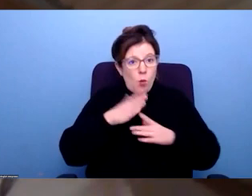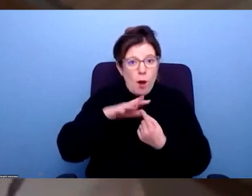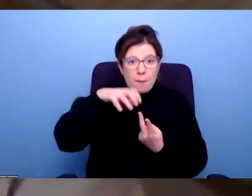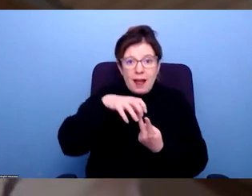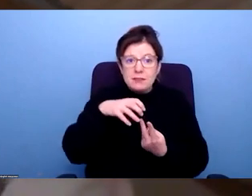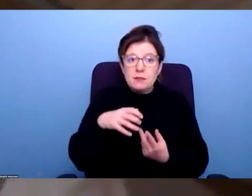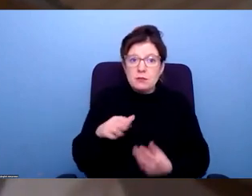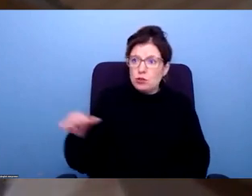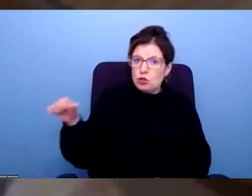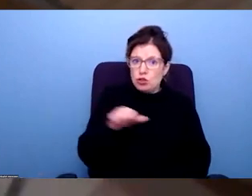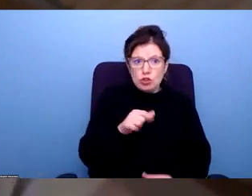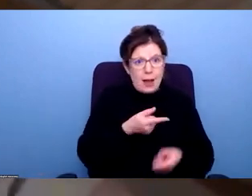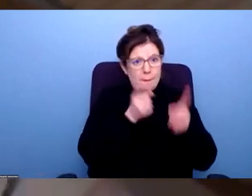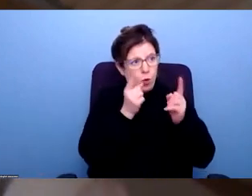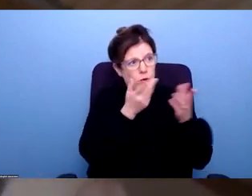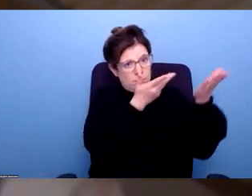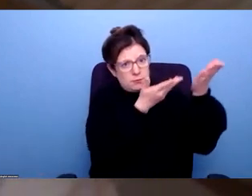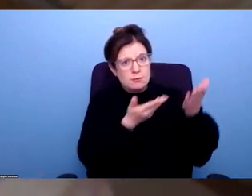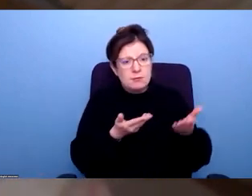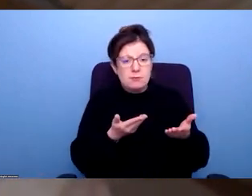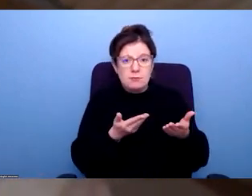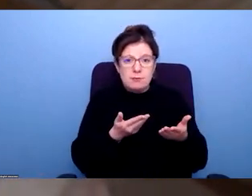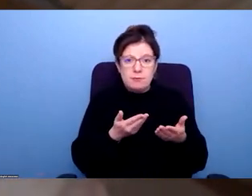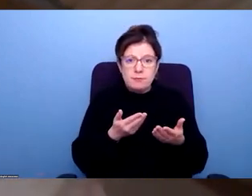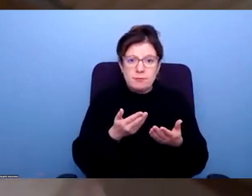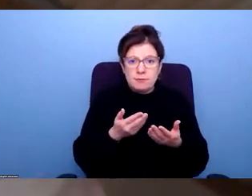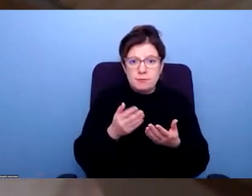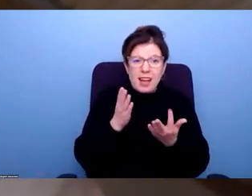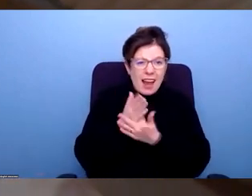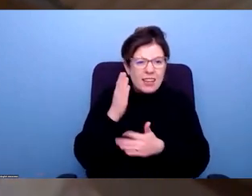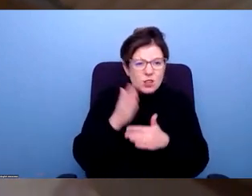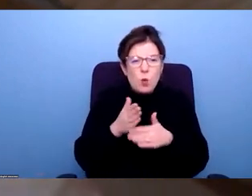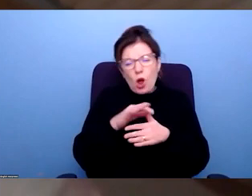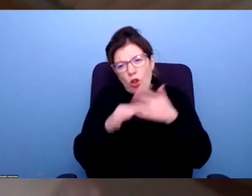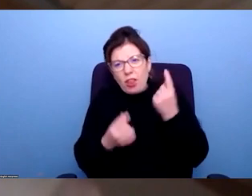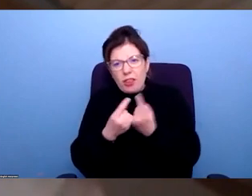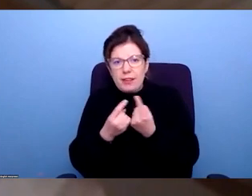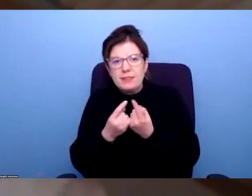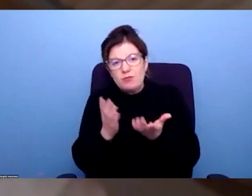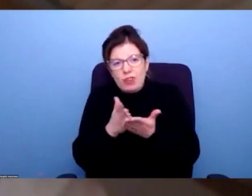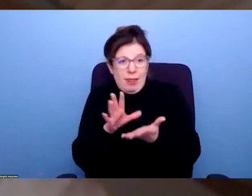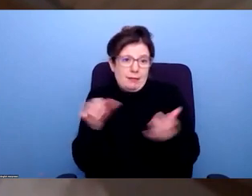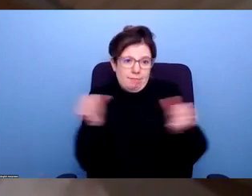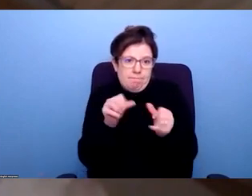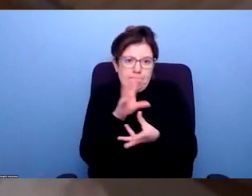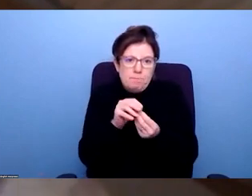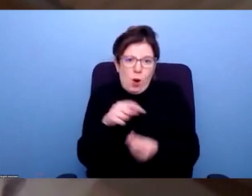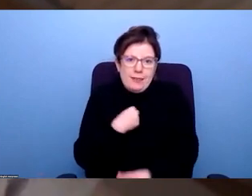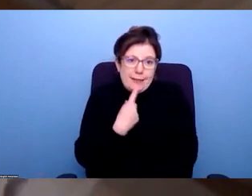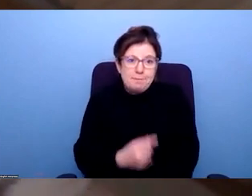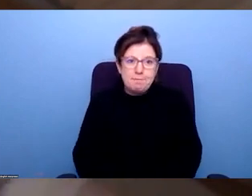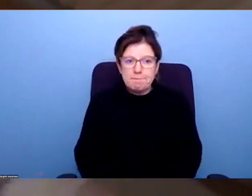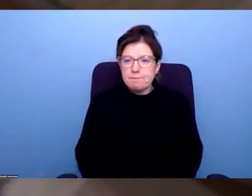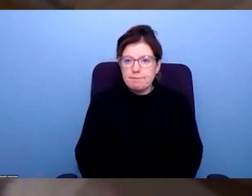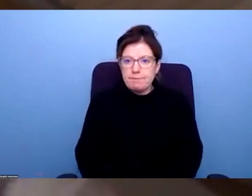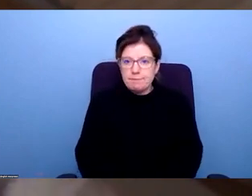how we should expect that from employers too, but also how we can reform things like access to work and others. That was, in a nutshell, that was the two broad points I was